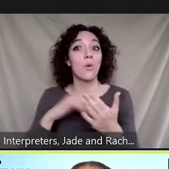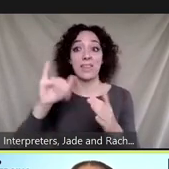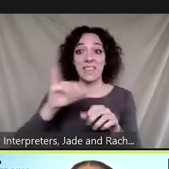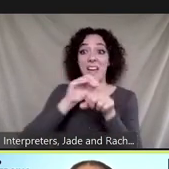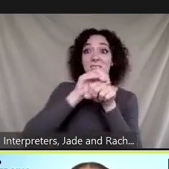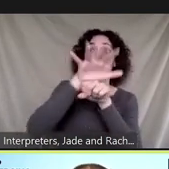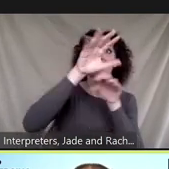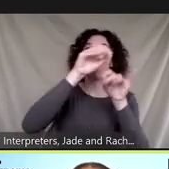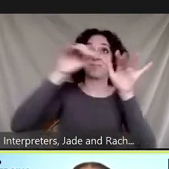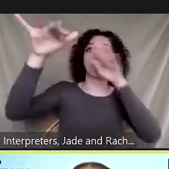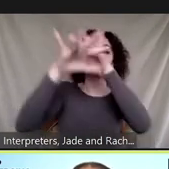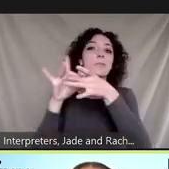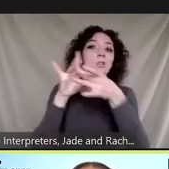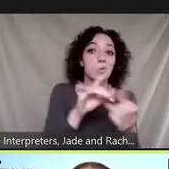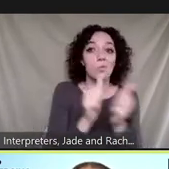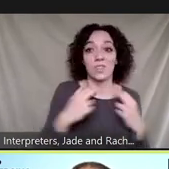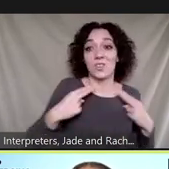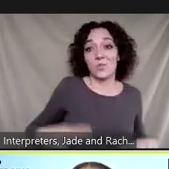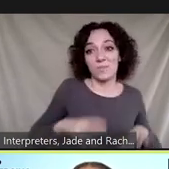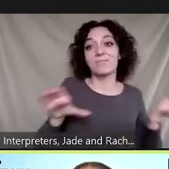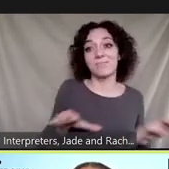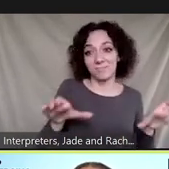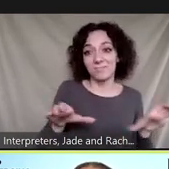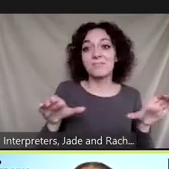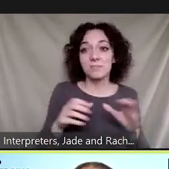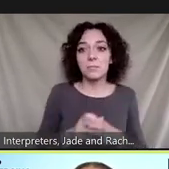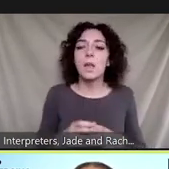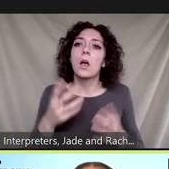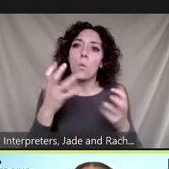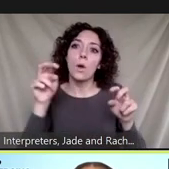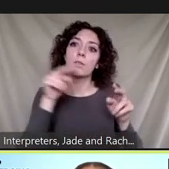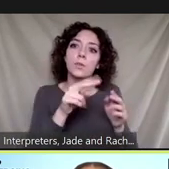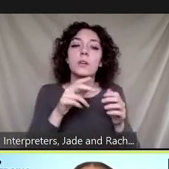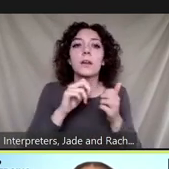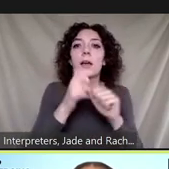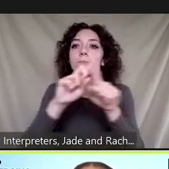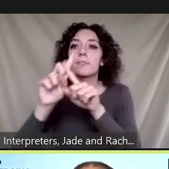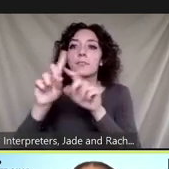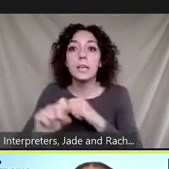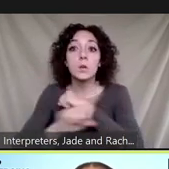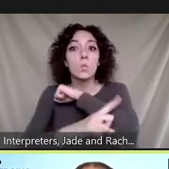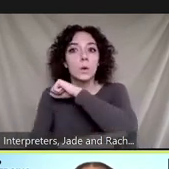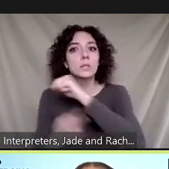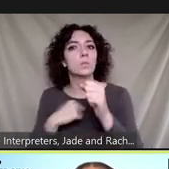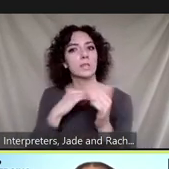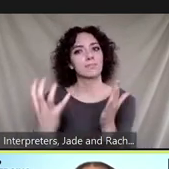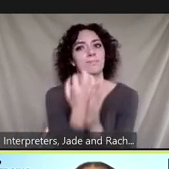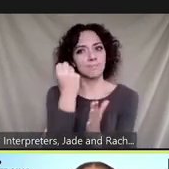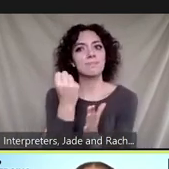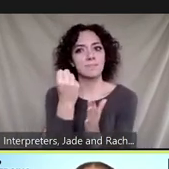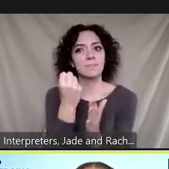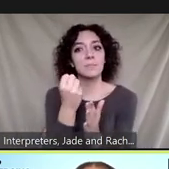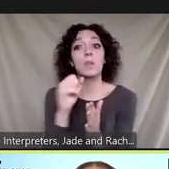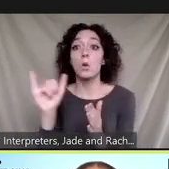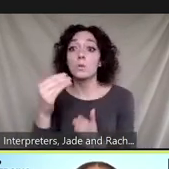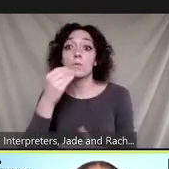to you about two fascinating ways waste can be utilized to help answer covet 19 related questions and food waste as an energy